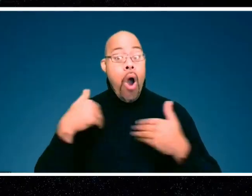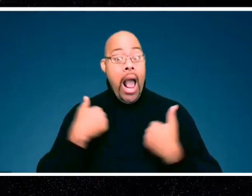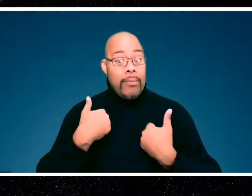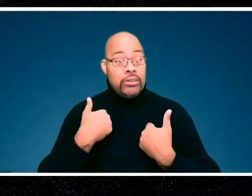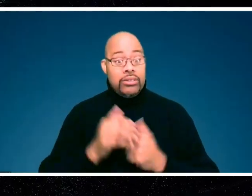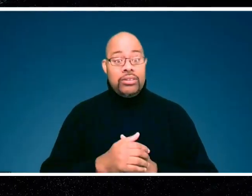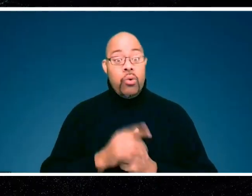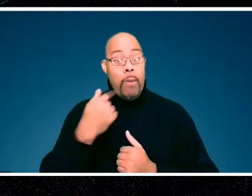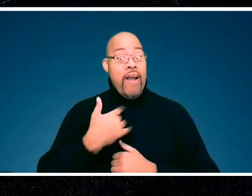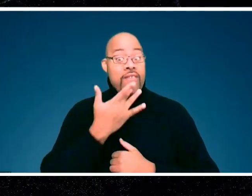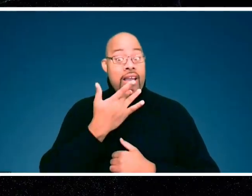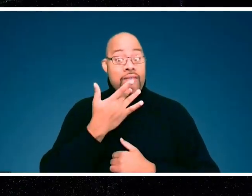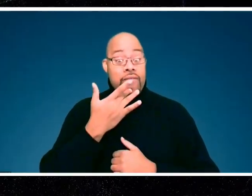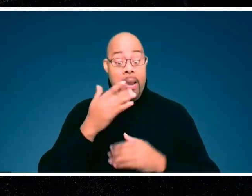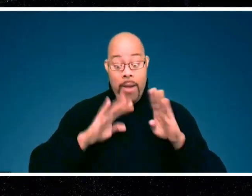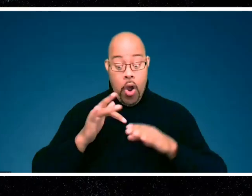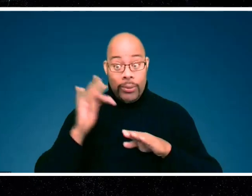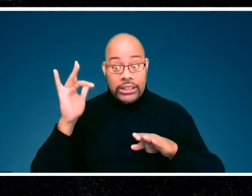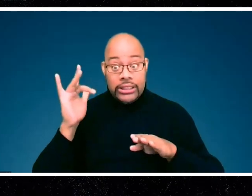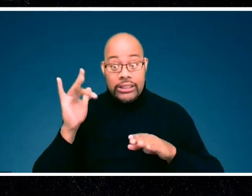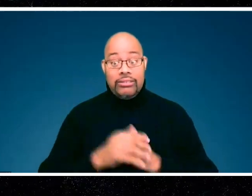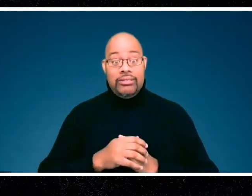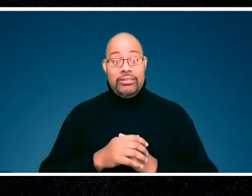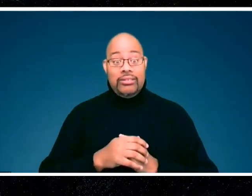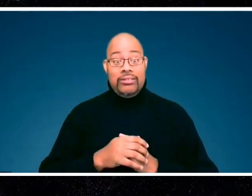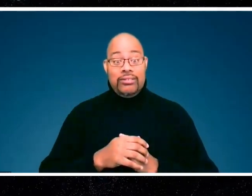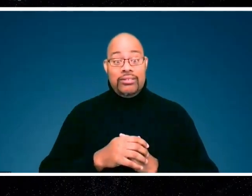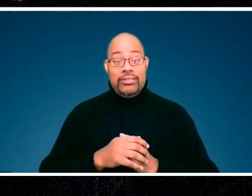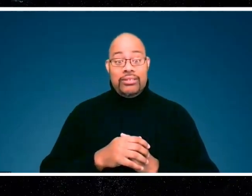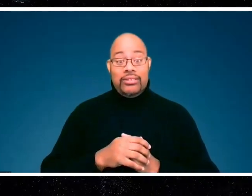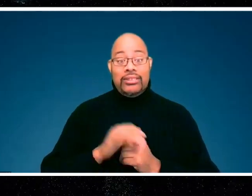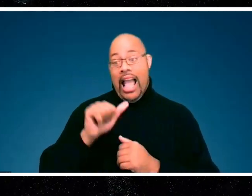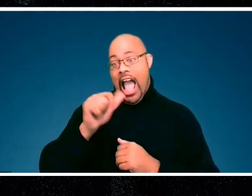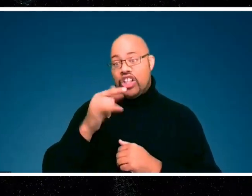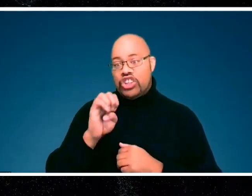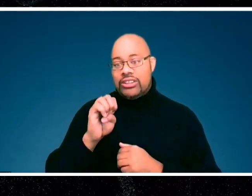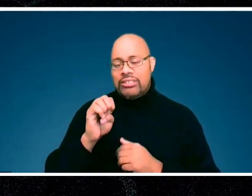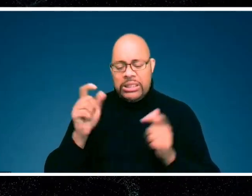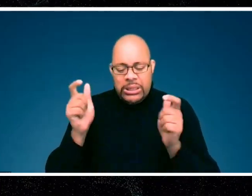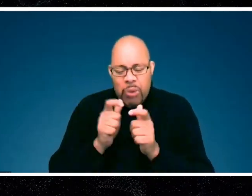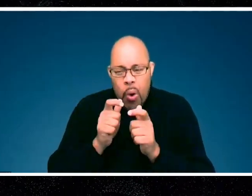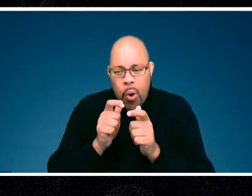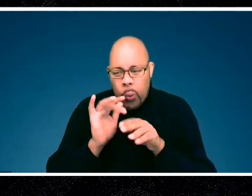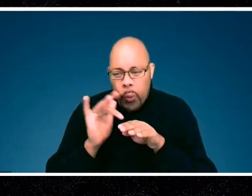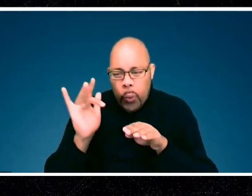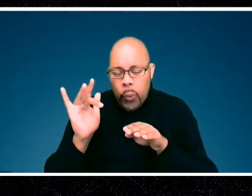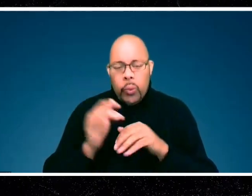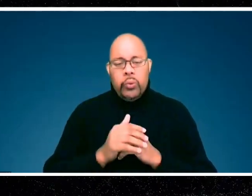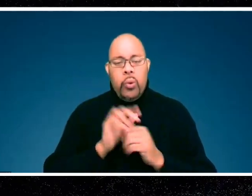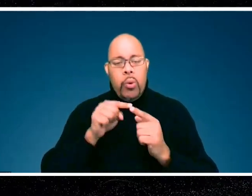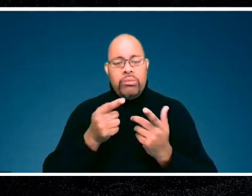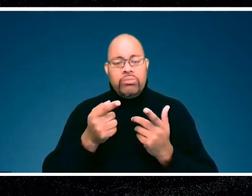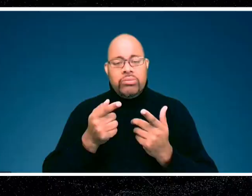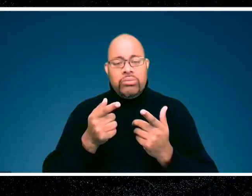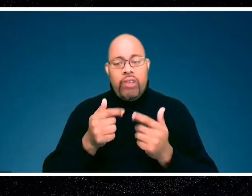One of my favorite bioluminescence organisms are algae, little dinoflagellates that glow when they're turned up